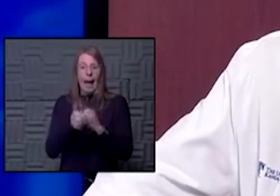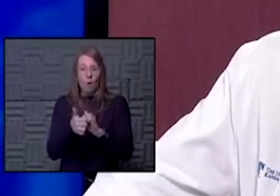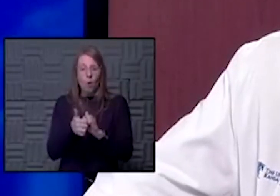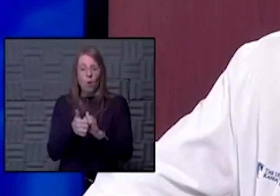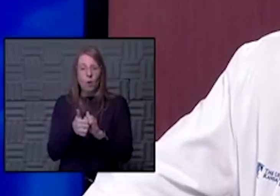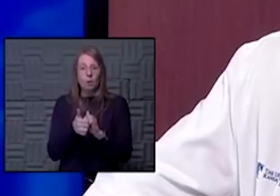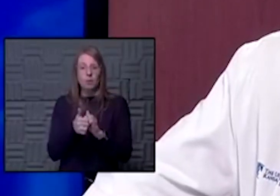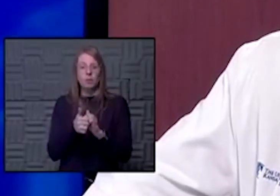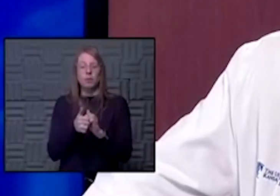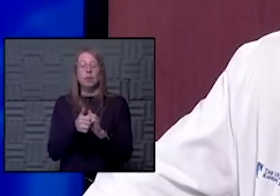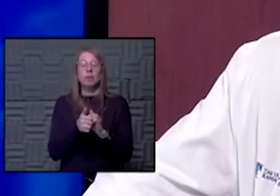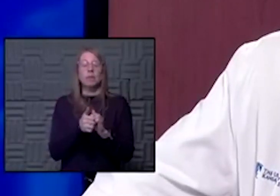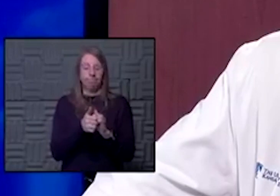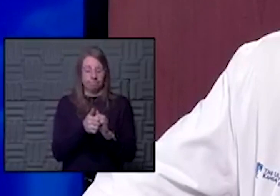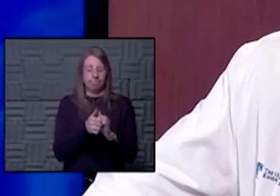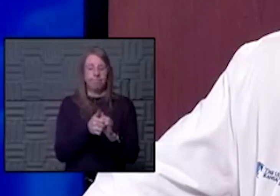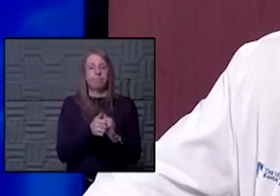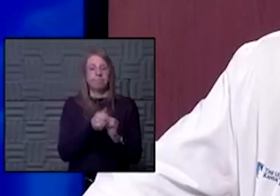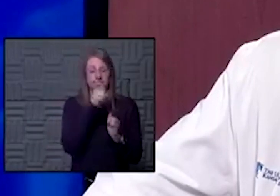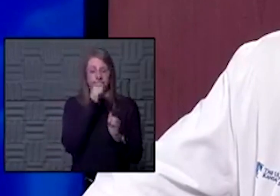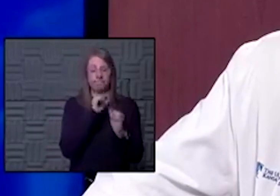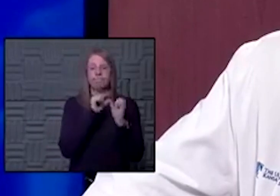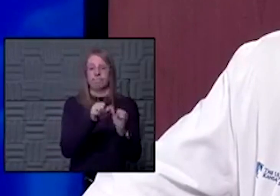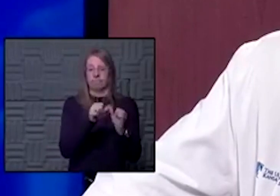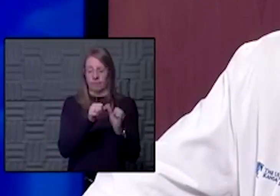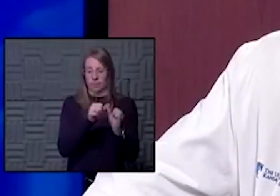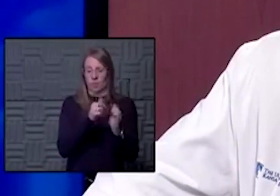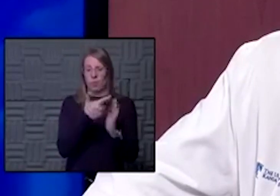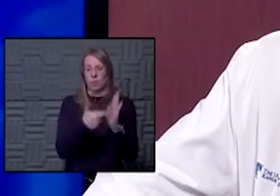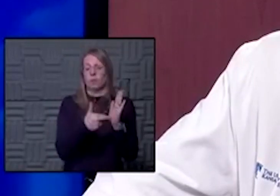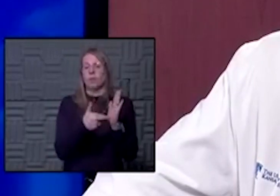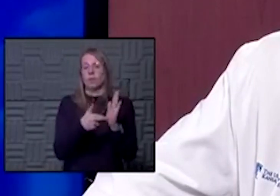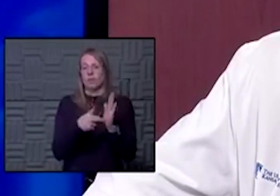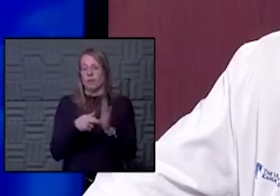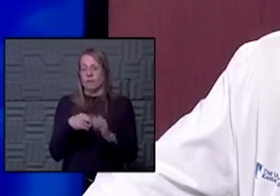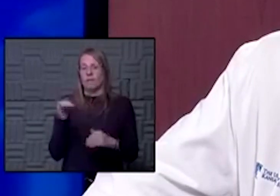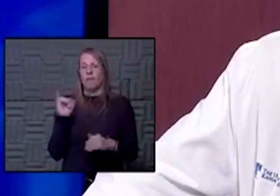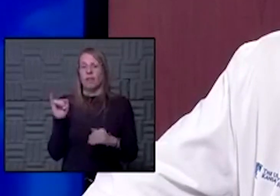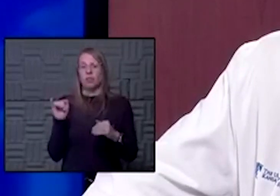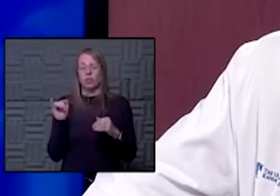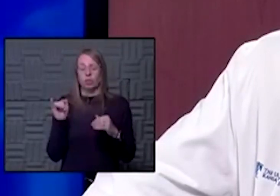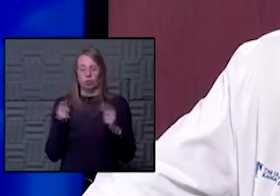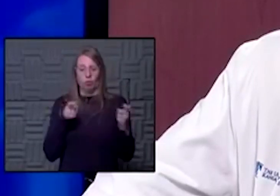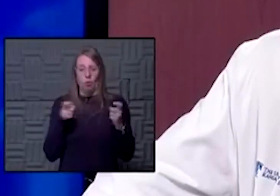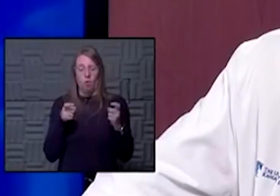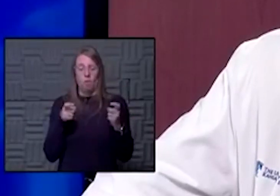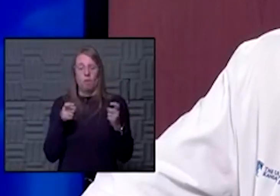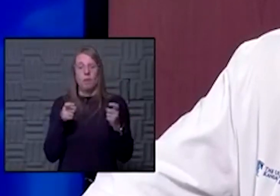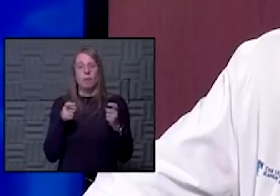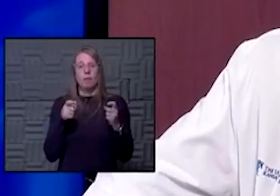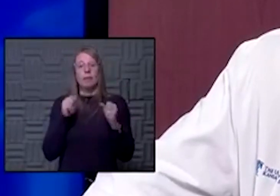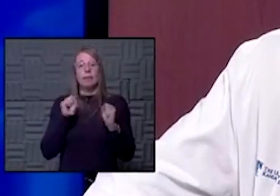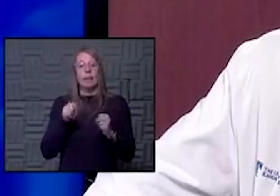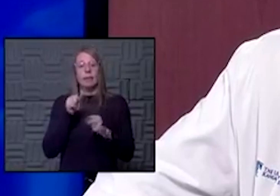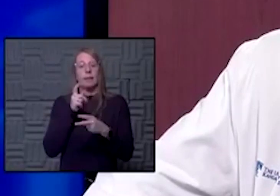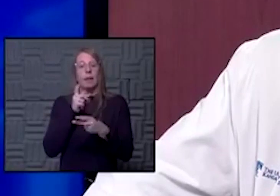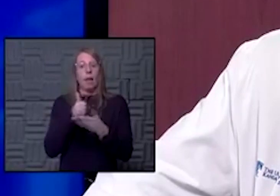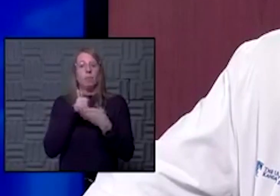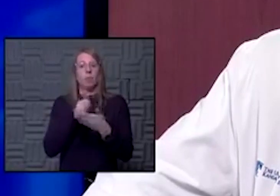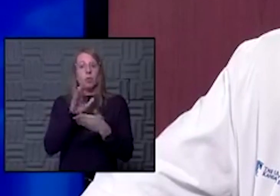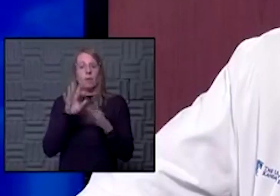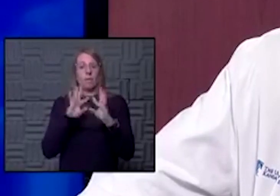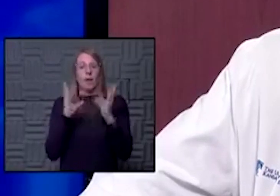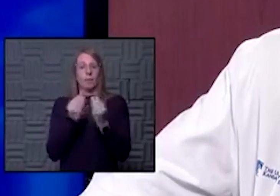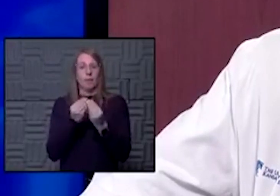with dedication and devotion to the rules of infection control, which can keep you and your family